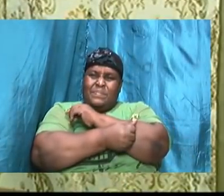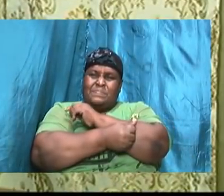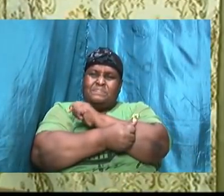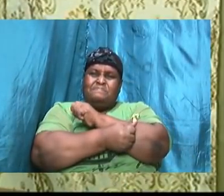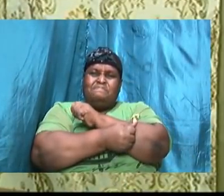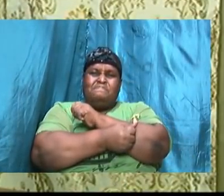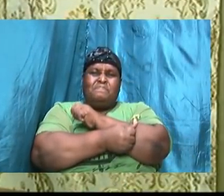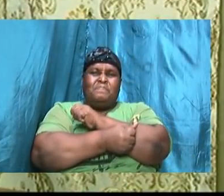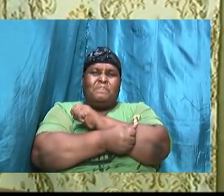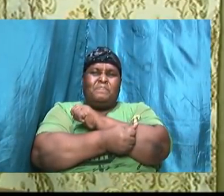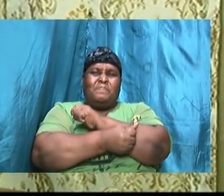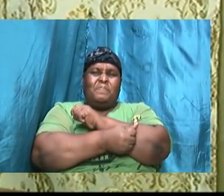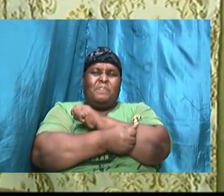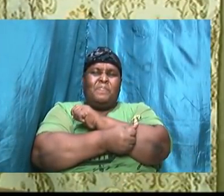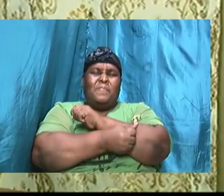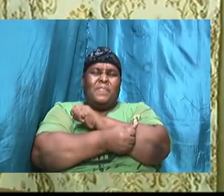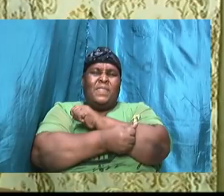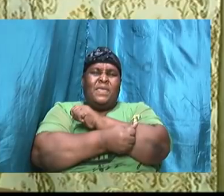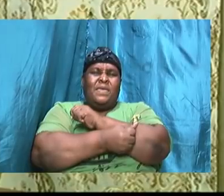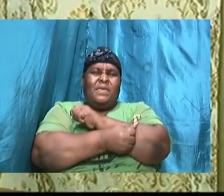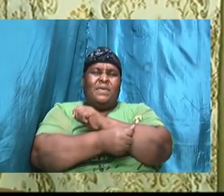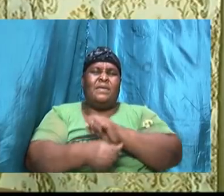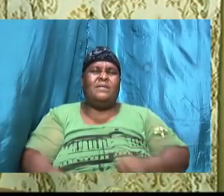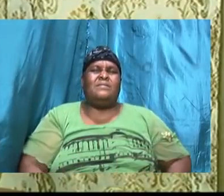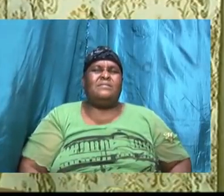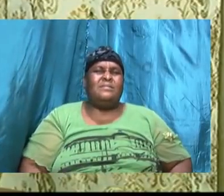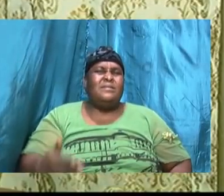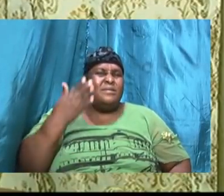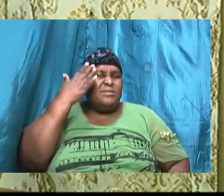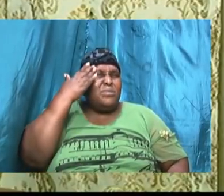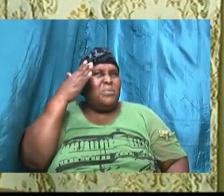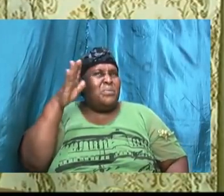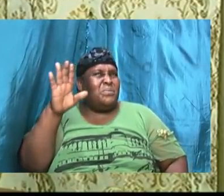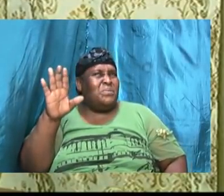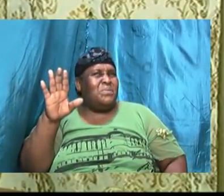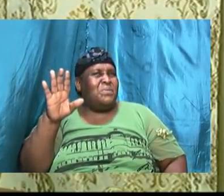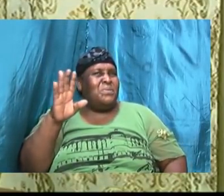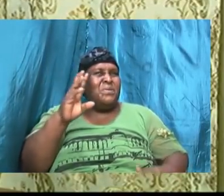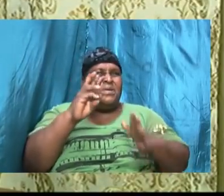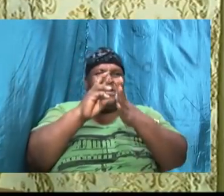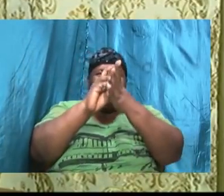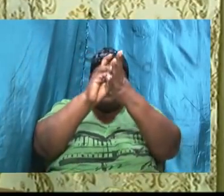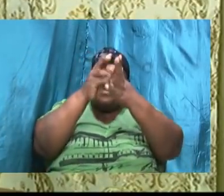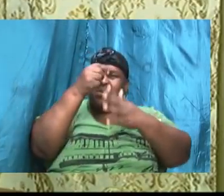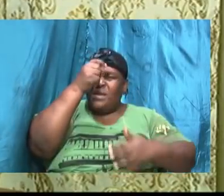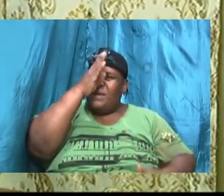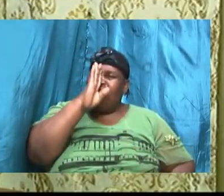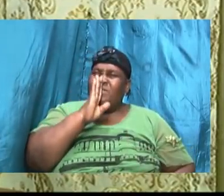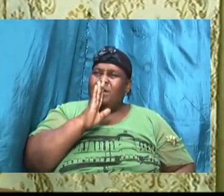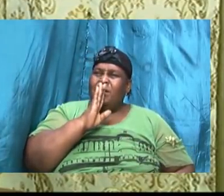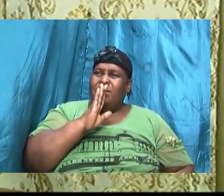did not know the will of God in its entirety